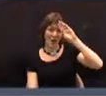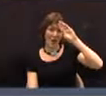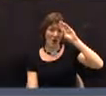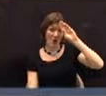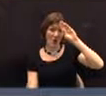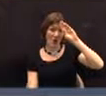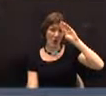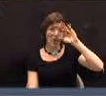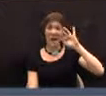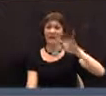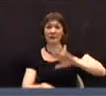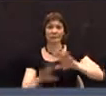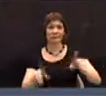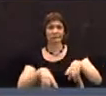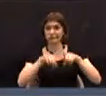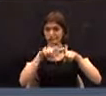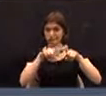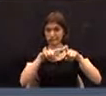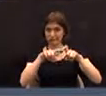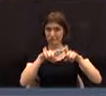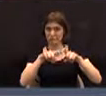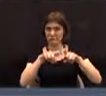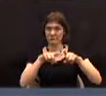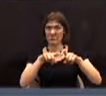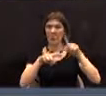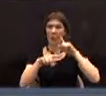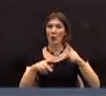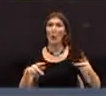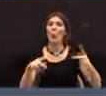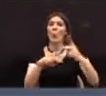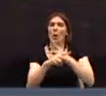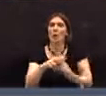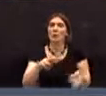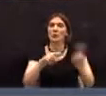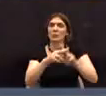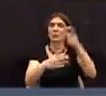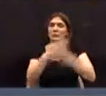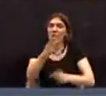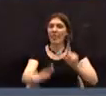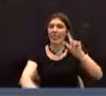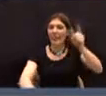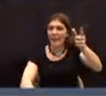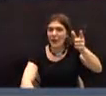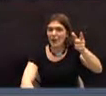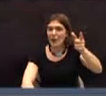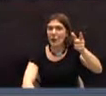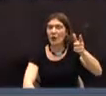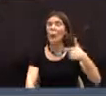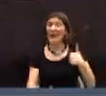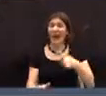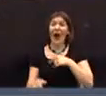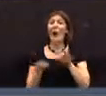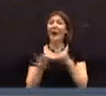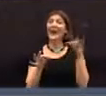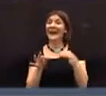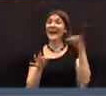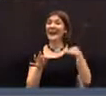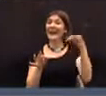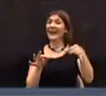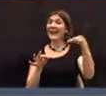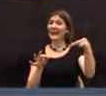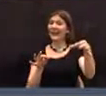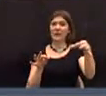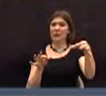um, as been outlined, that, in fact, it would incur greater expense, uh, in the future. In other words, that by trying to decrease,